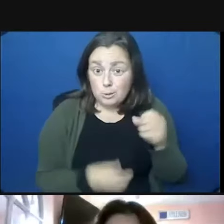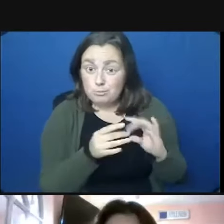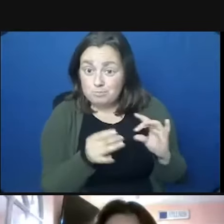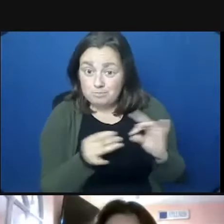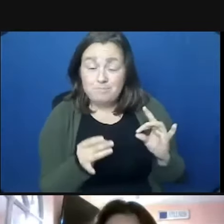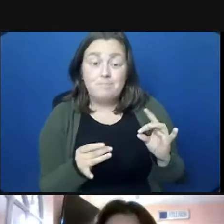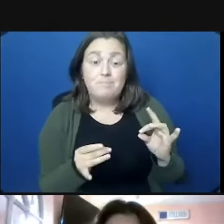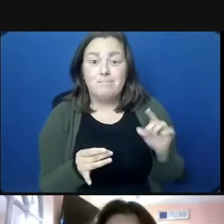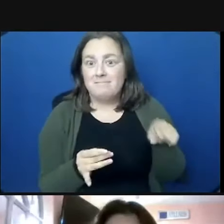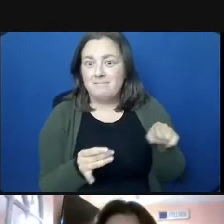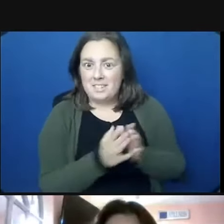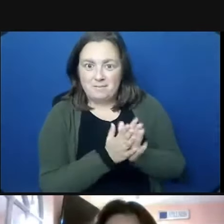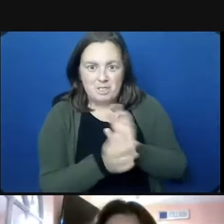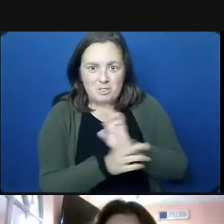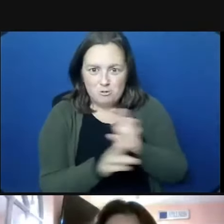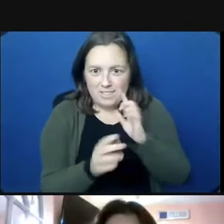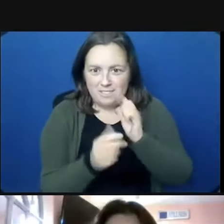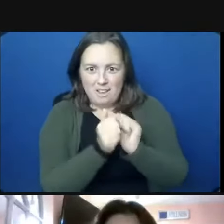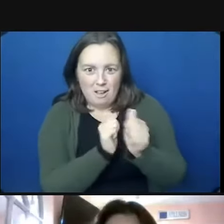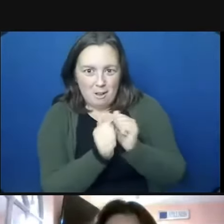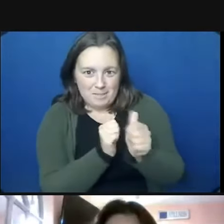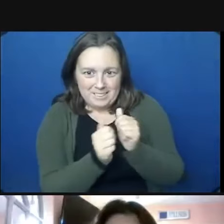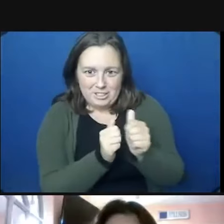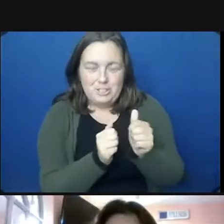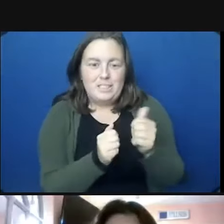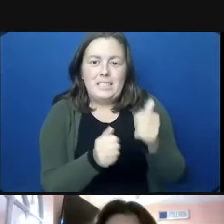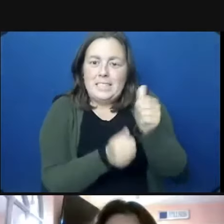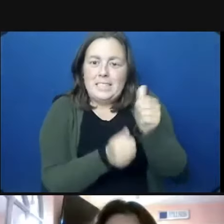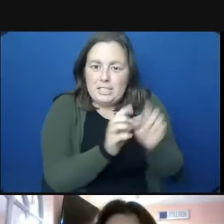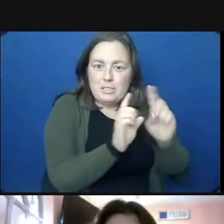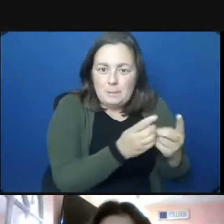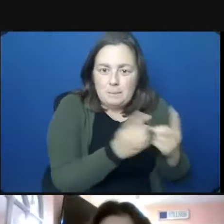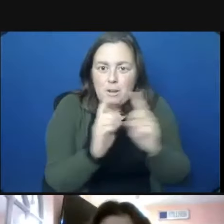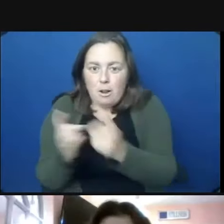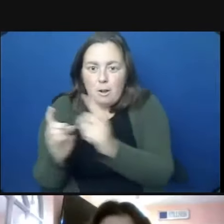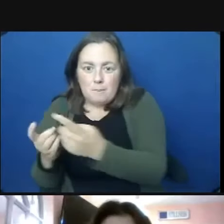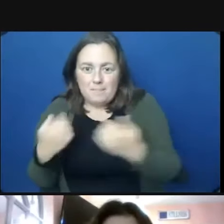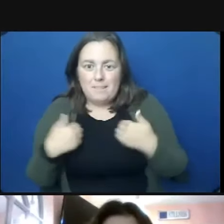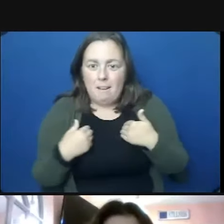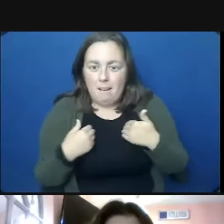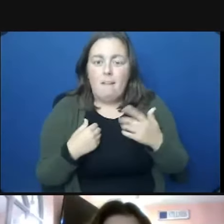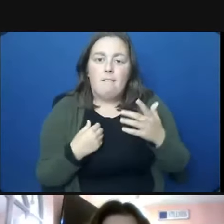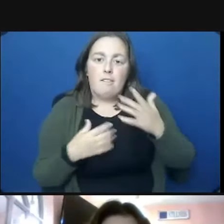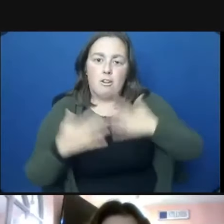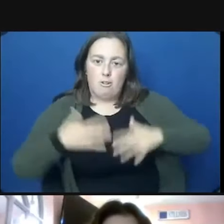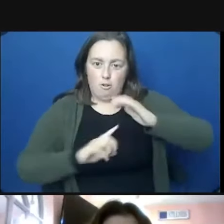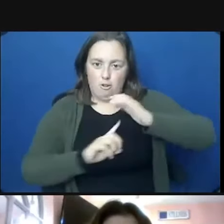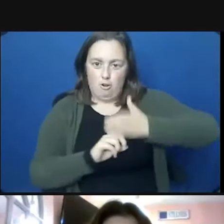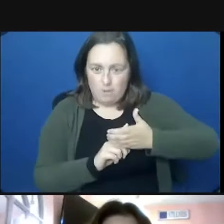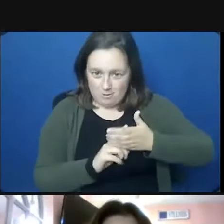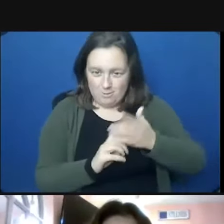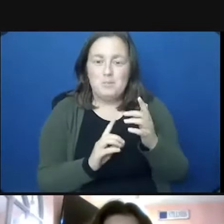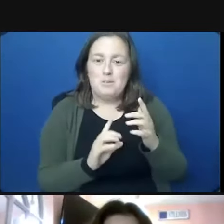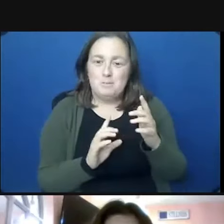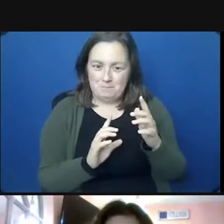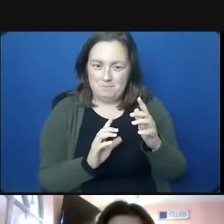it's ready for the big competition between the departments. The department's dressing up and the students voting on which department wins.